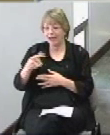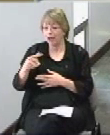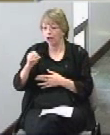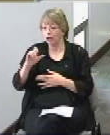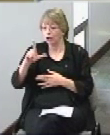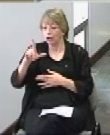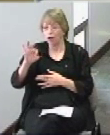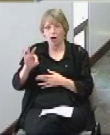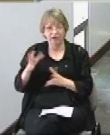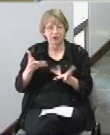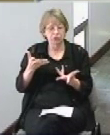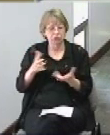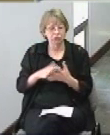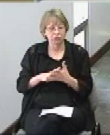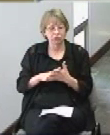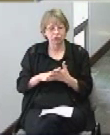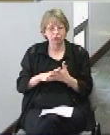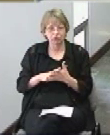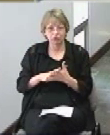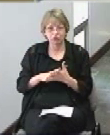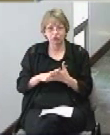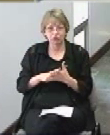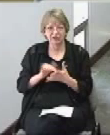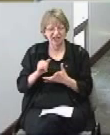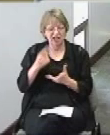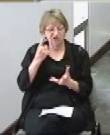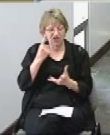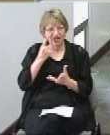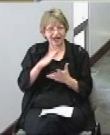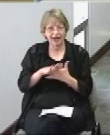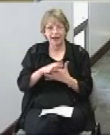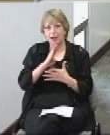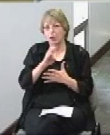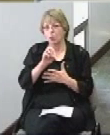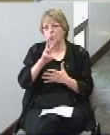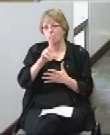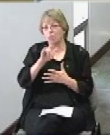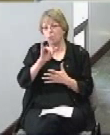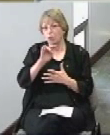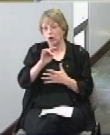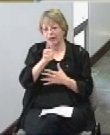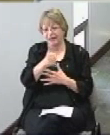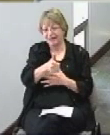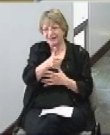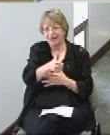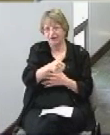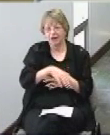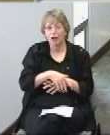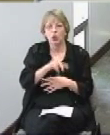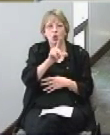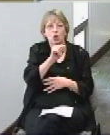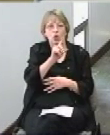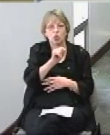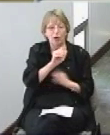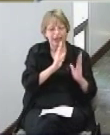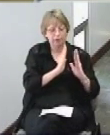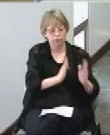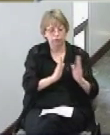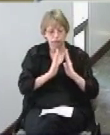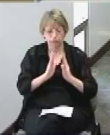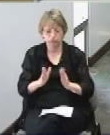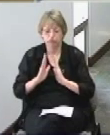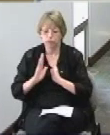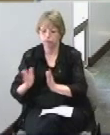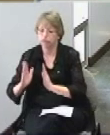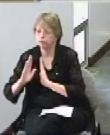as far as the the bowling itself we're going to have 20 lanes in a row just a